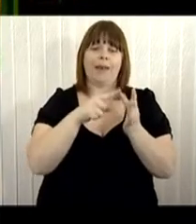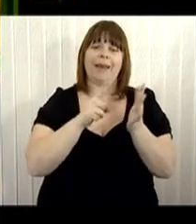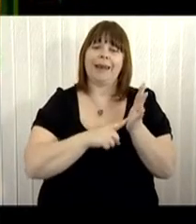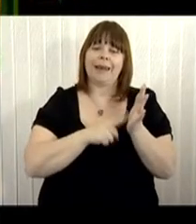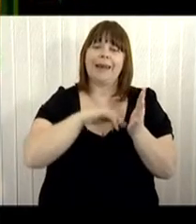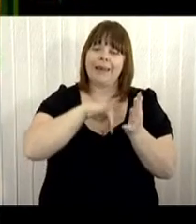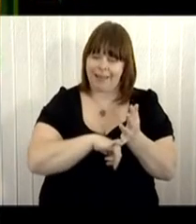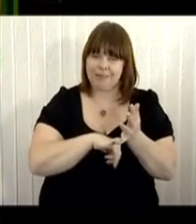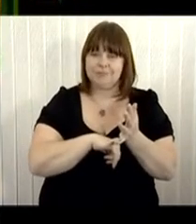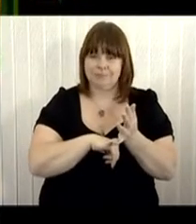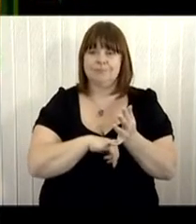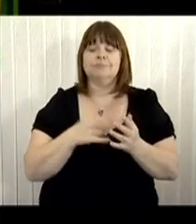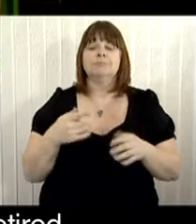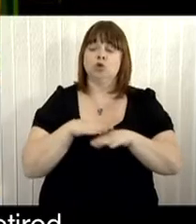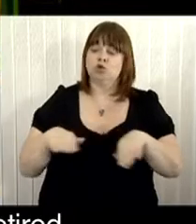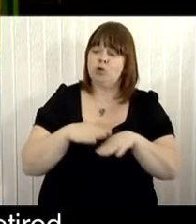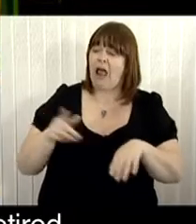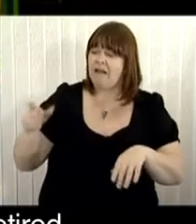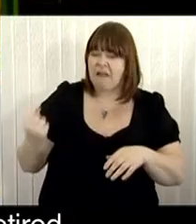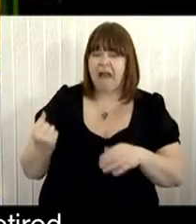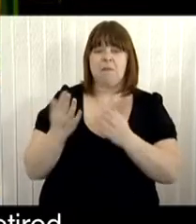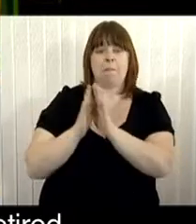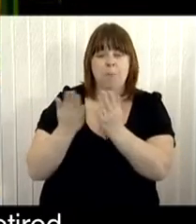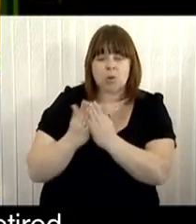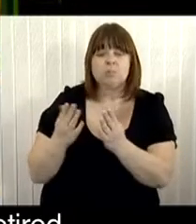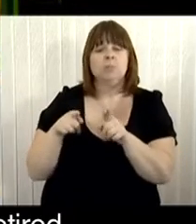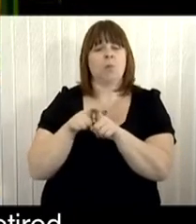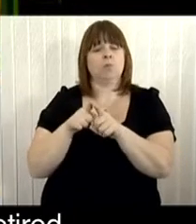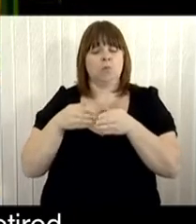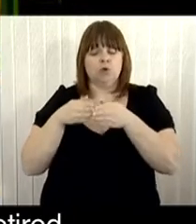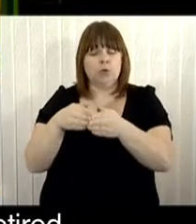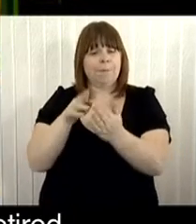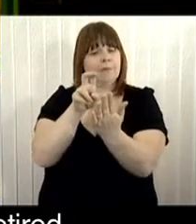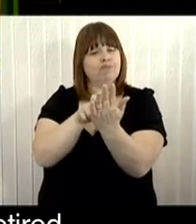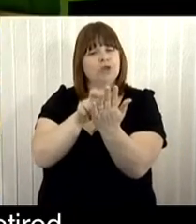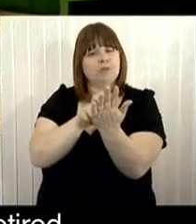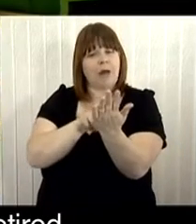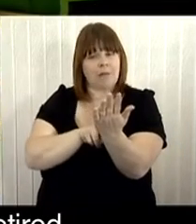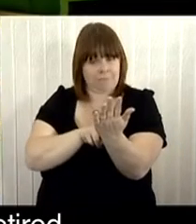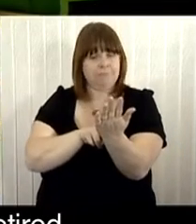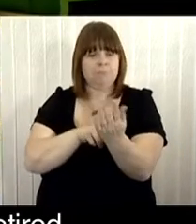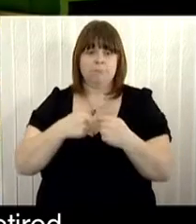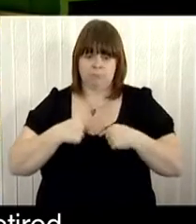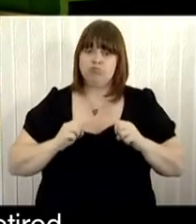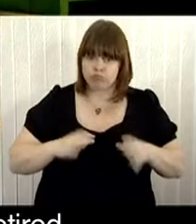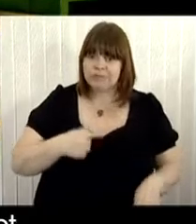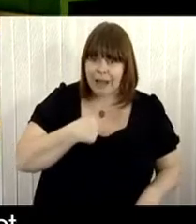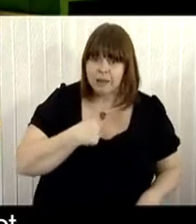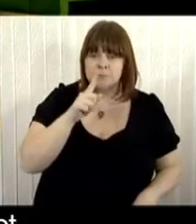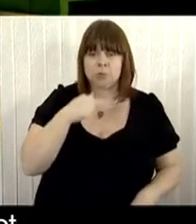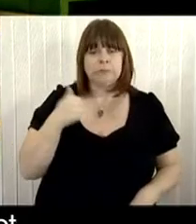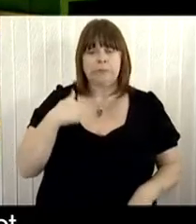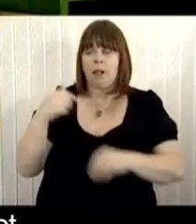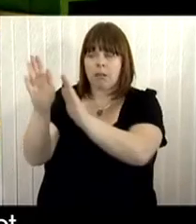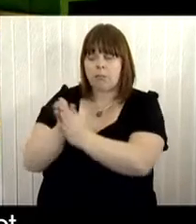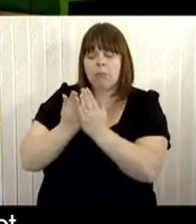you'll find shipping registers. That's because, although I'm retired, I like to keep a hand in the business. Of course, I